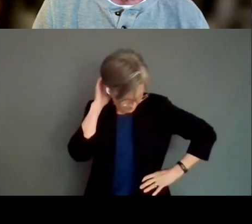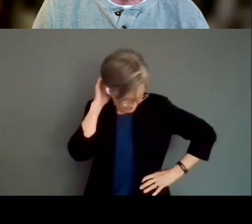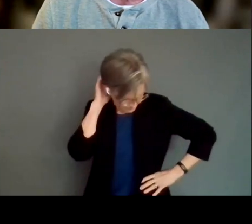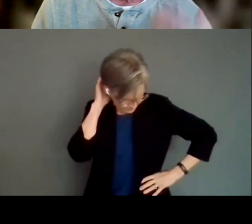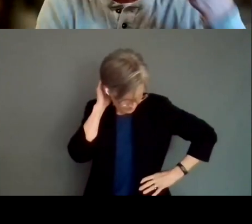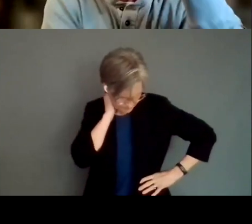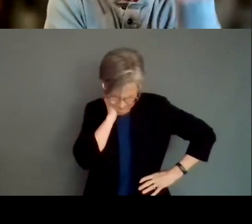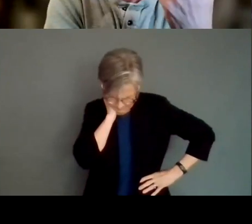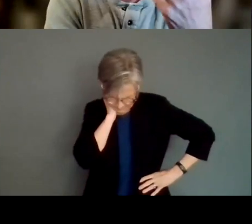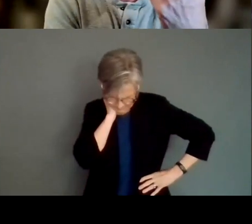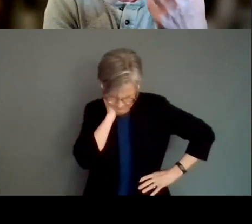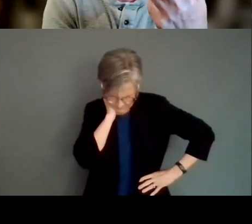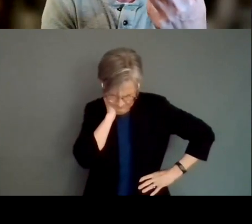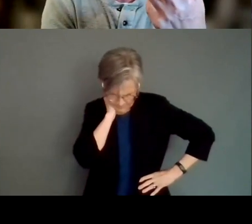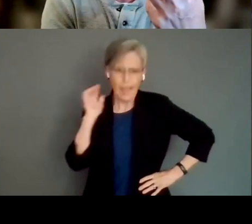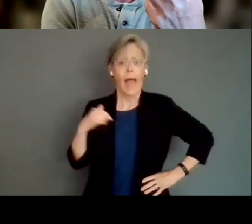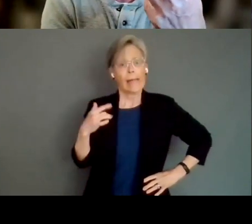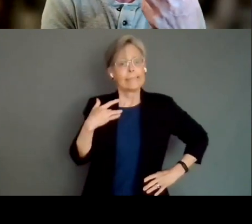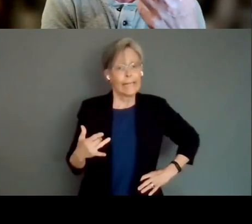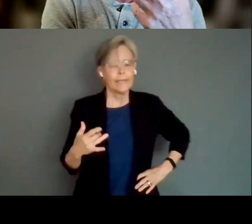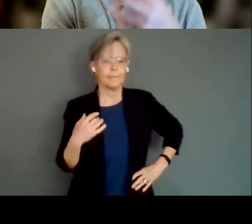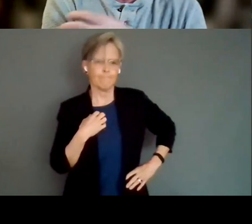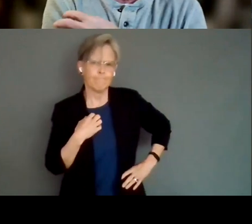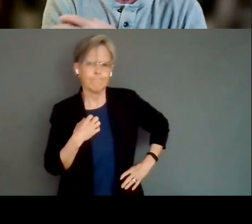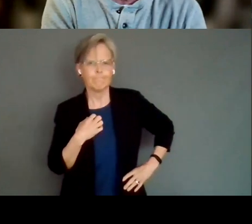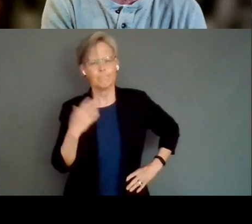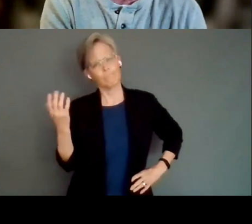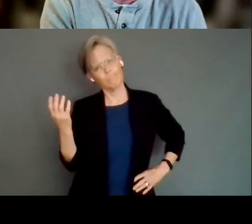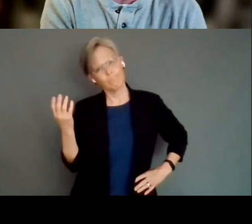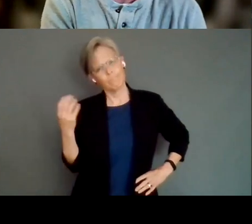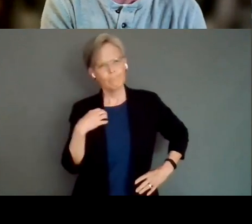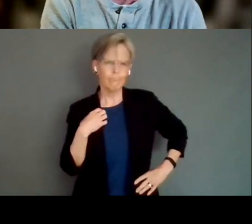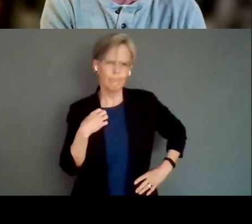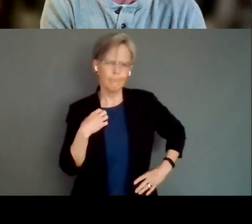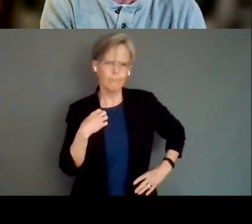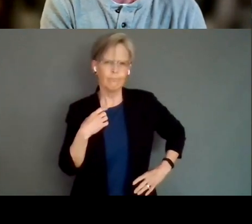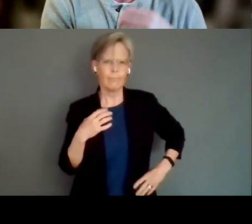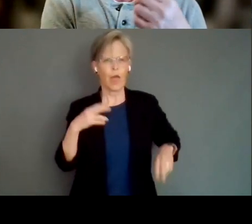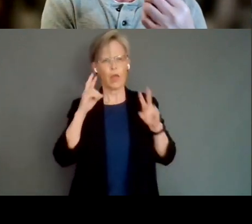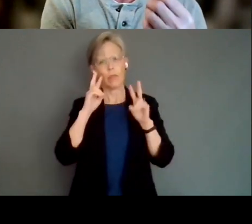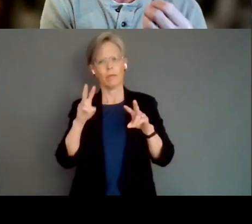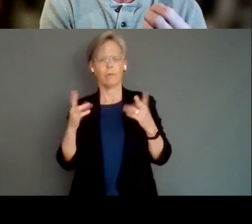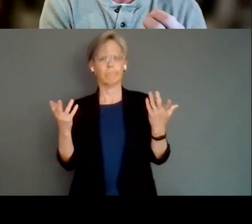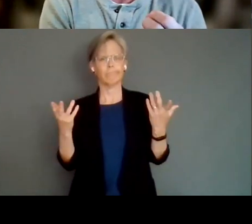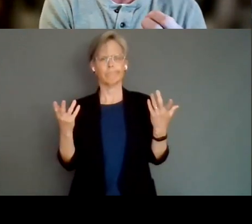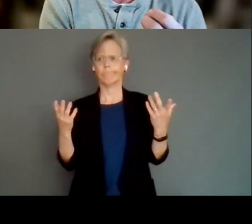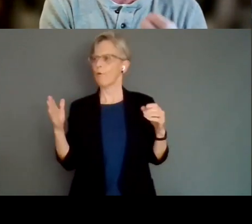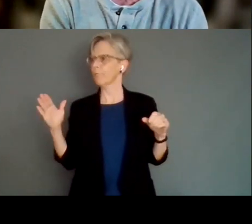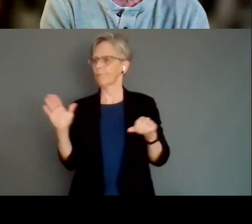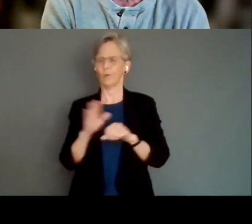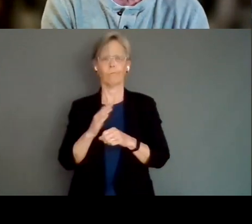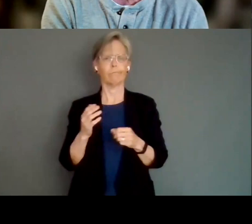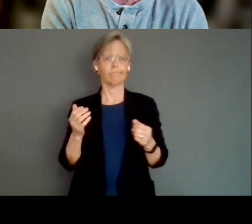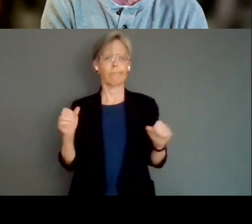Because I tend to think of totally able theater and